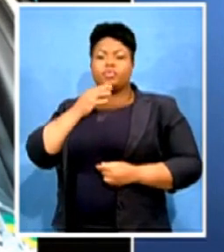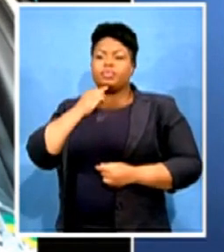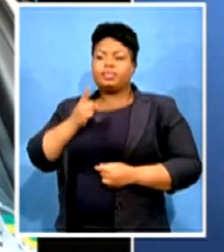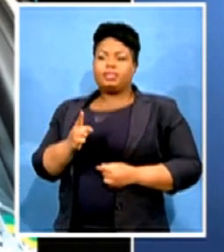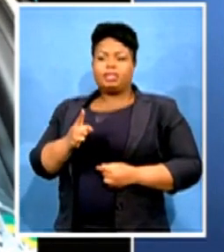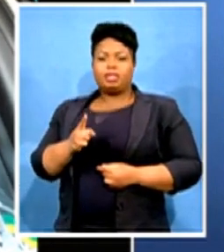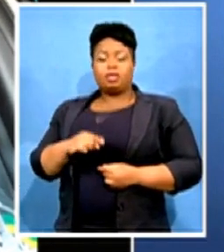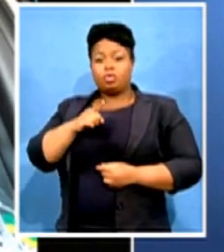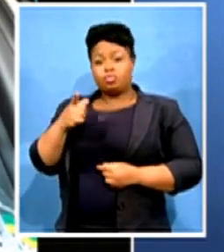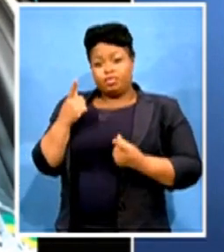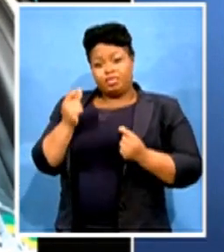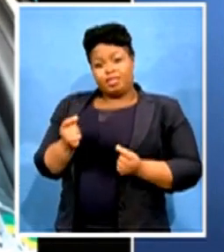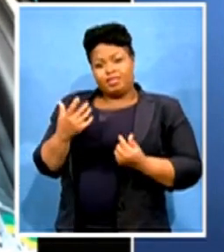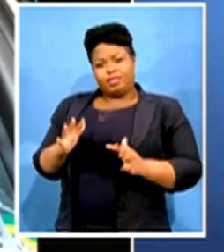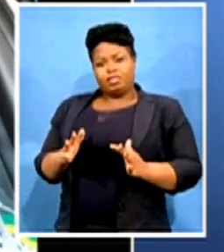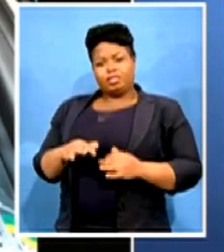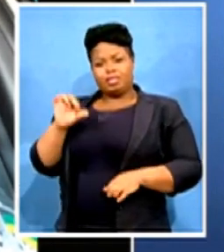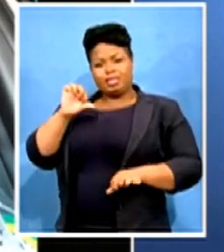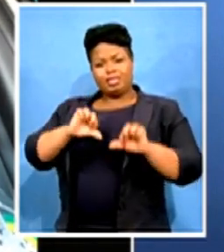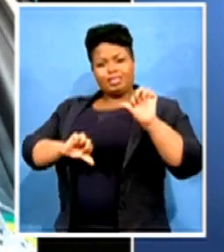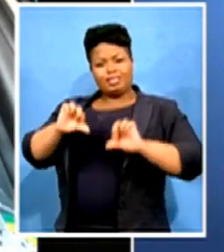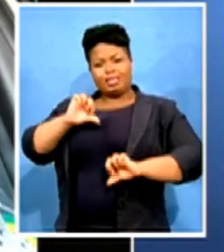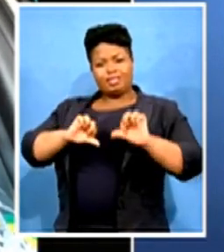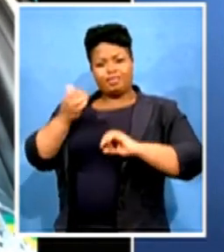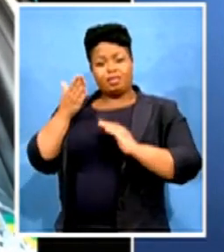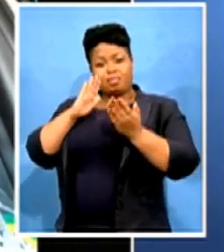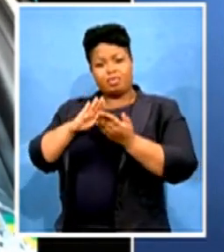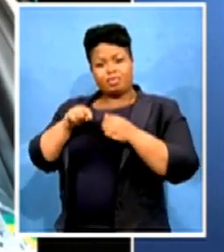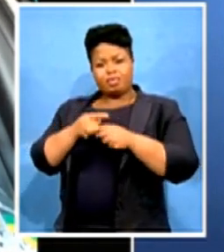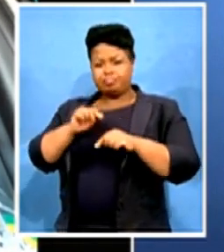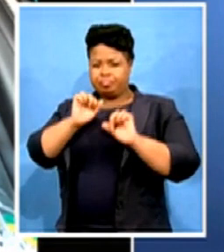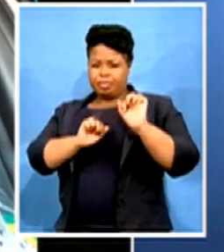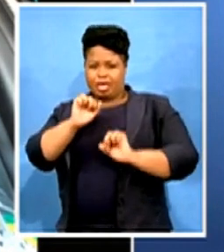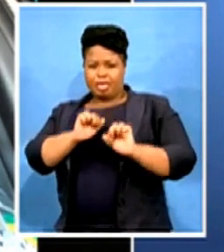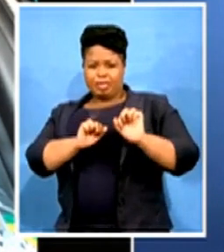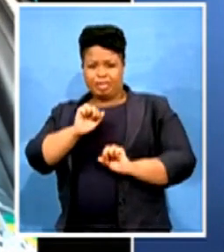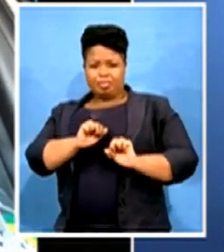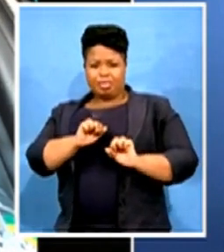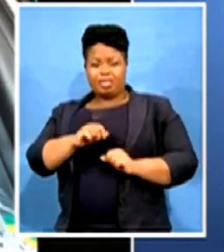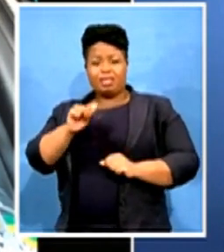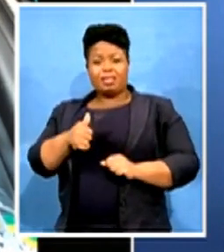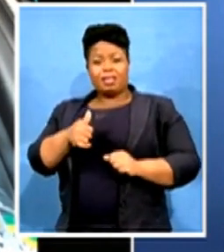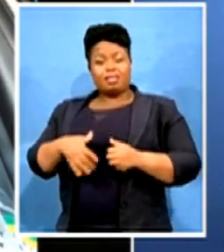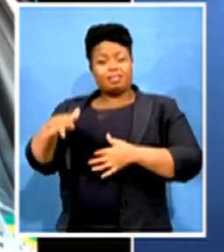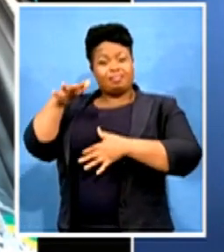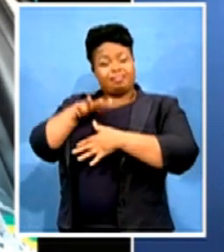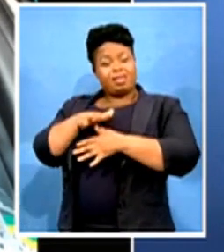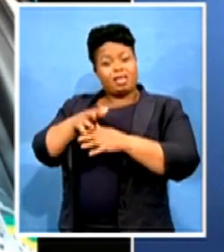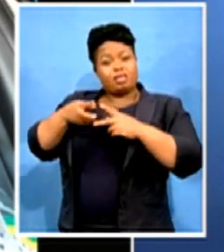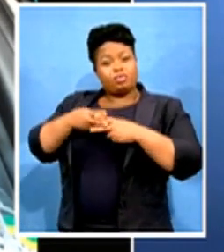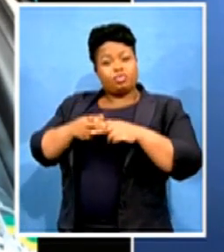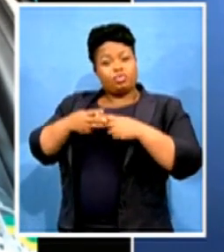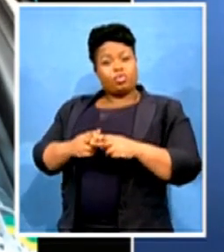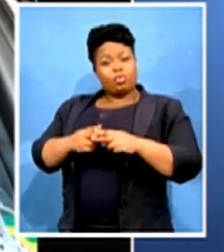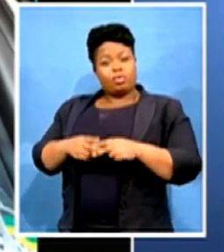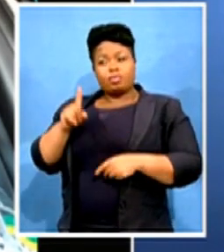approach in terms of assessment, the main tool that you will have to look into will be your Auditor